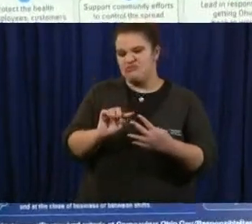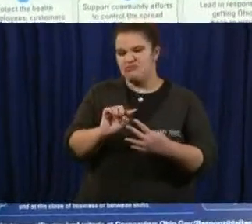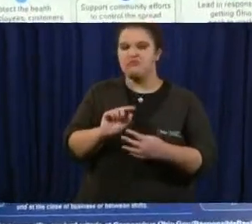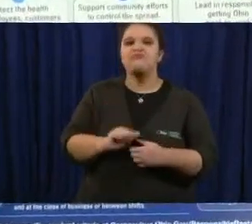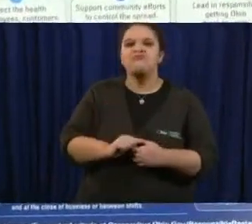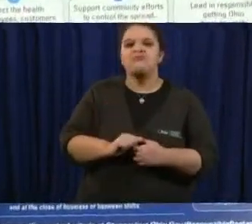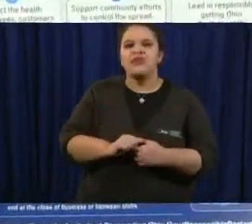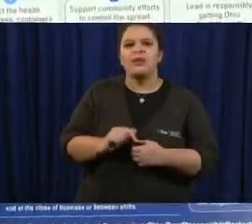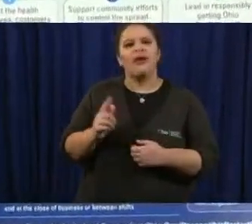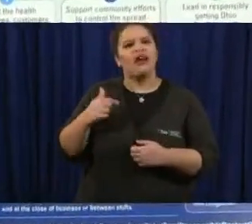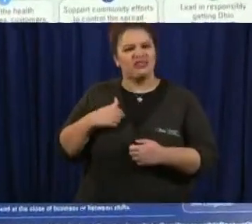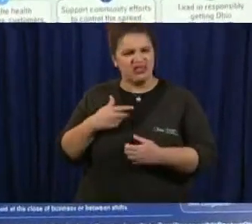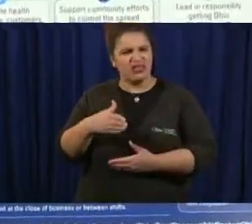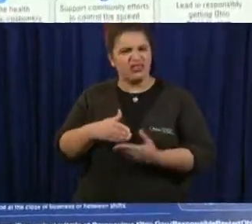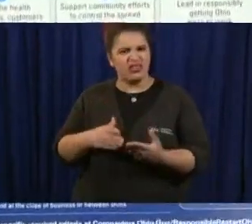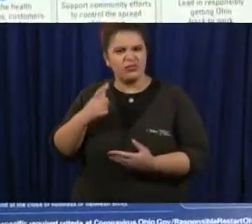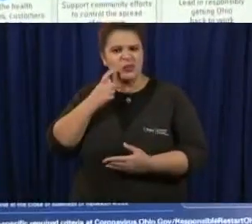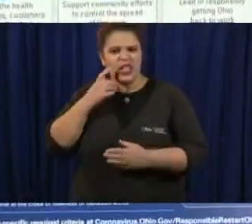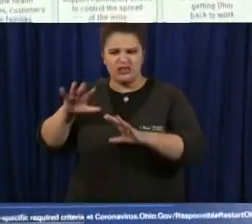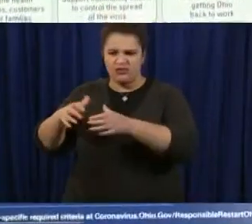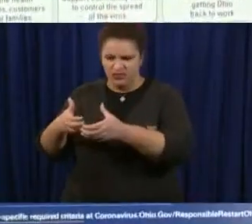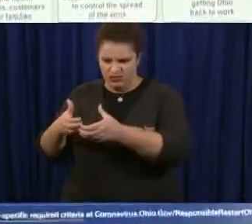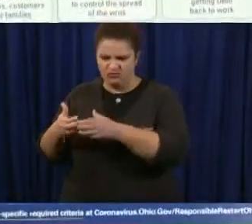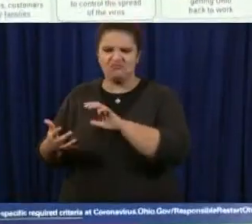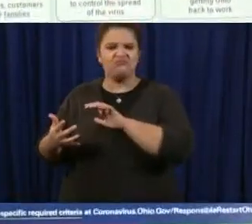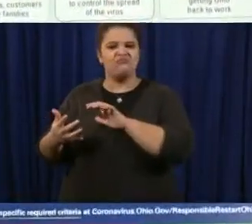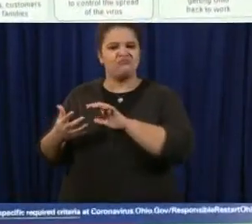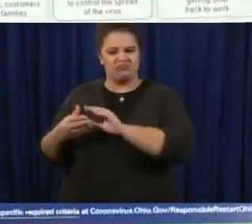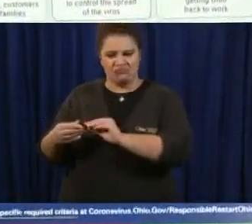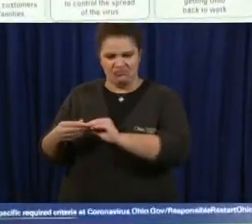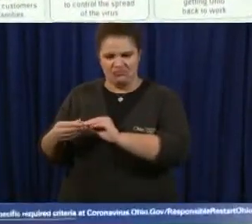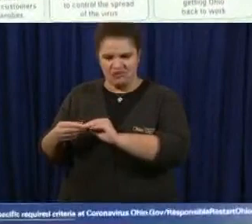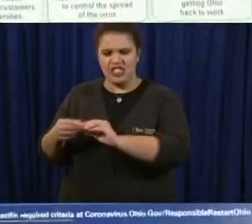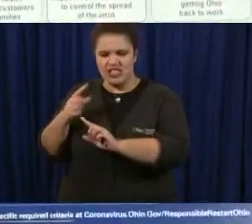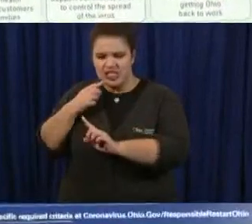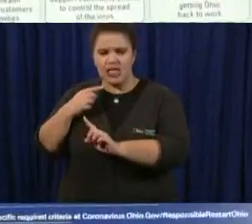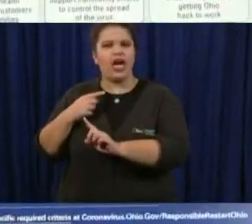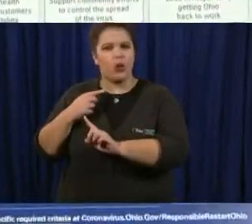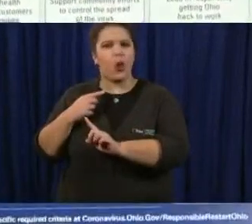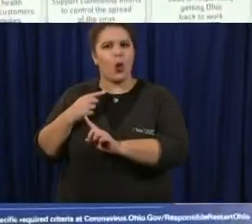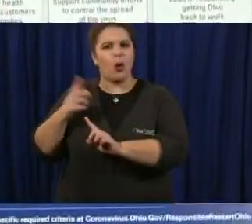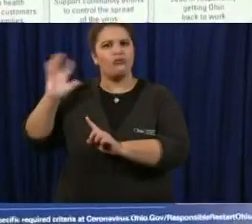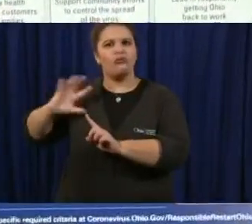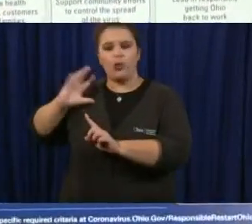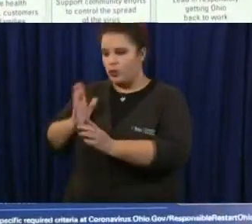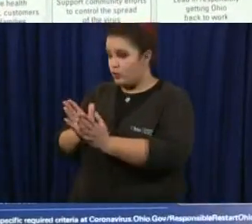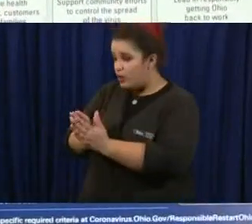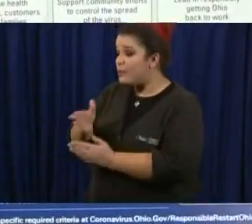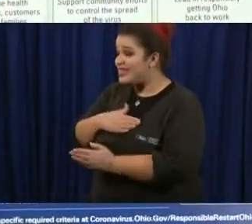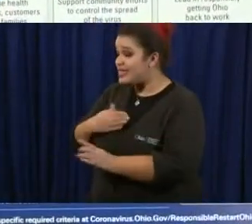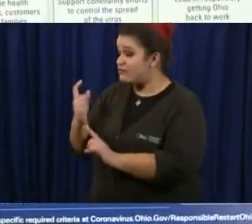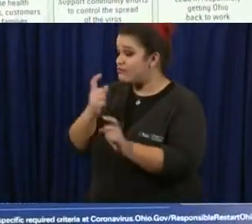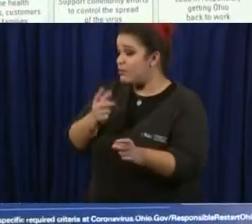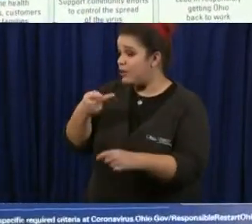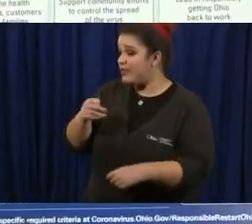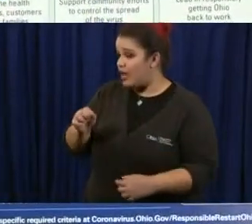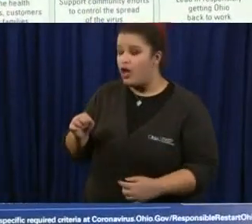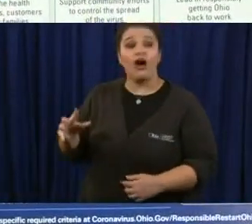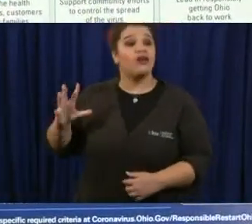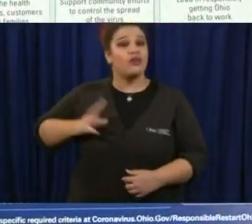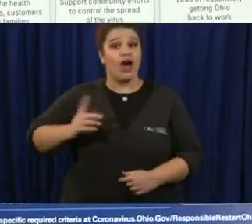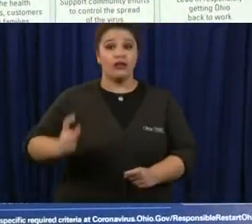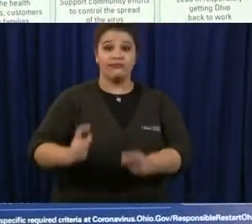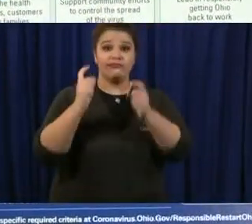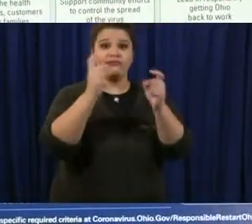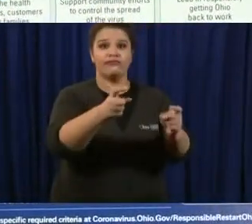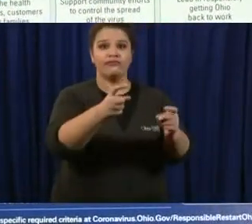deck and everybody who had PPE had to donate it. Dentists were a part of that group and they haven't been able to replenish their PPE and they feel